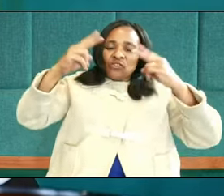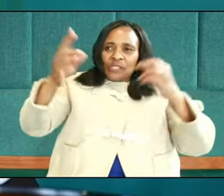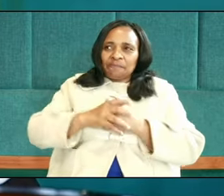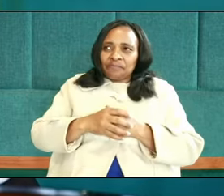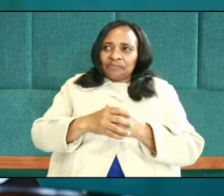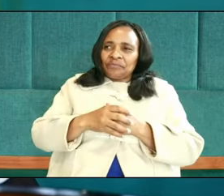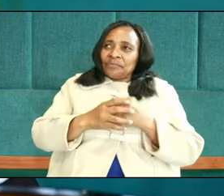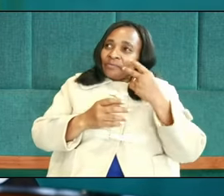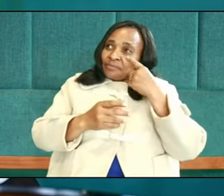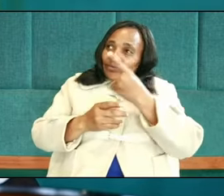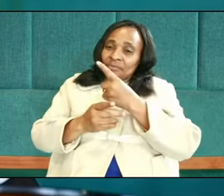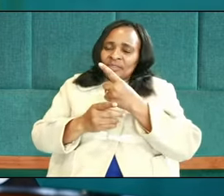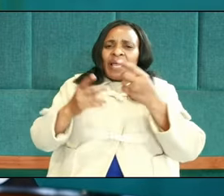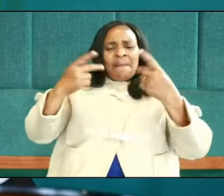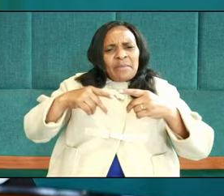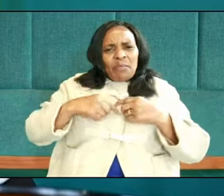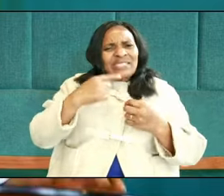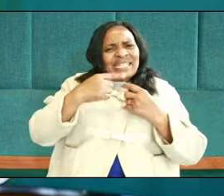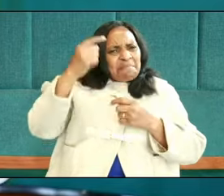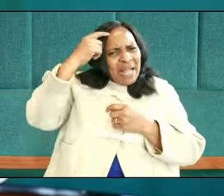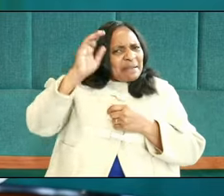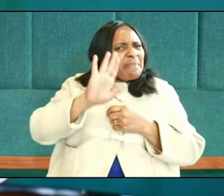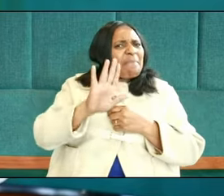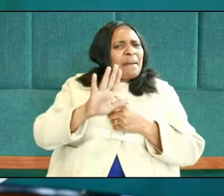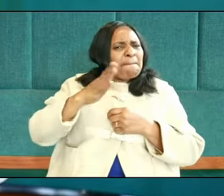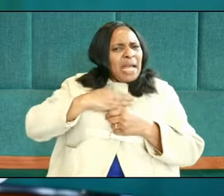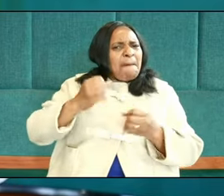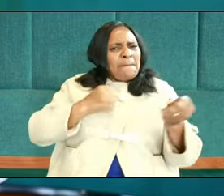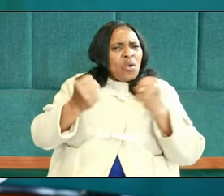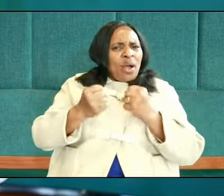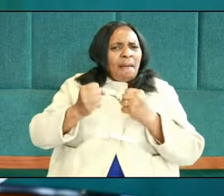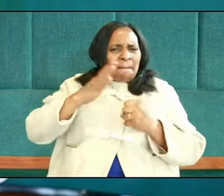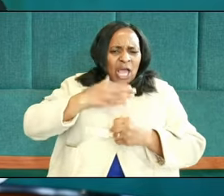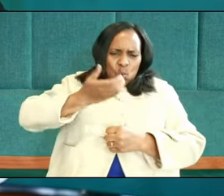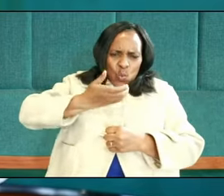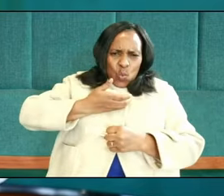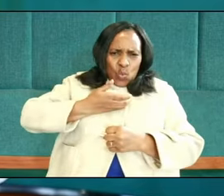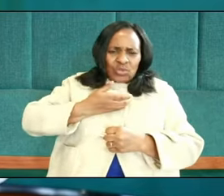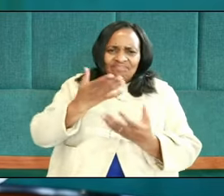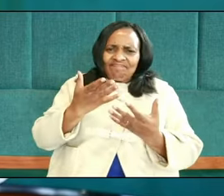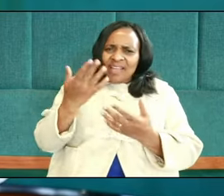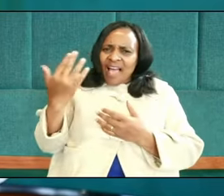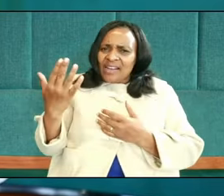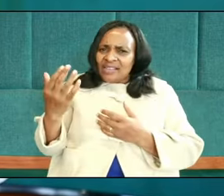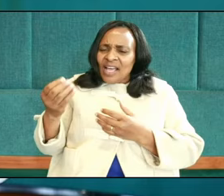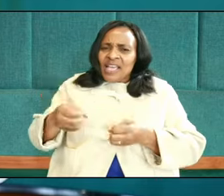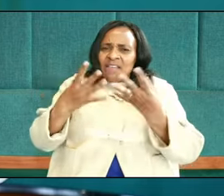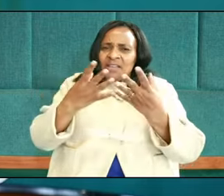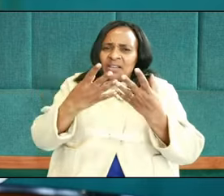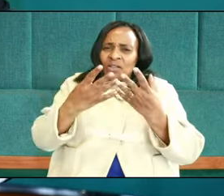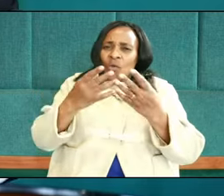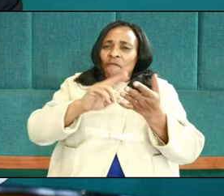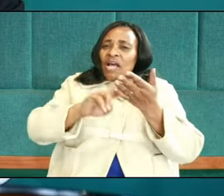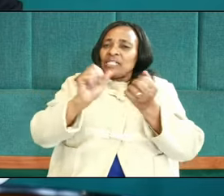reciting what these people were saying in their minds. My power and my own arm have given me this wealth. Then he